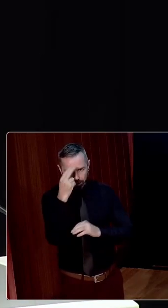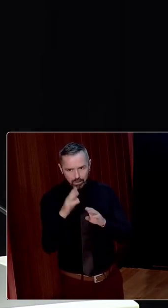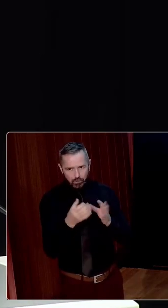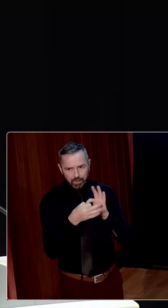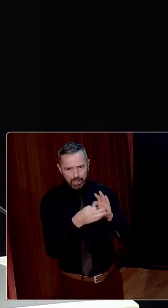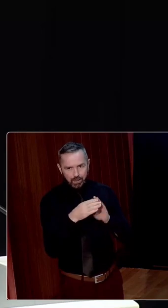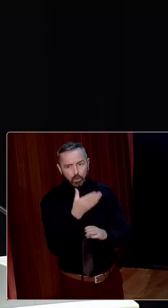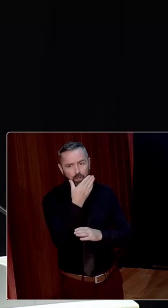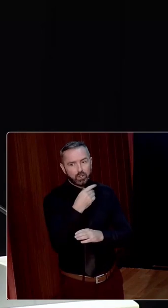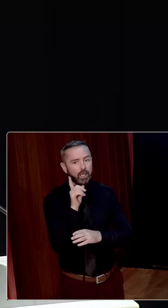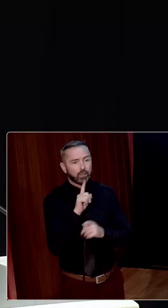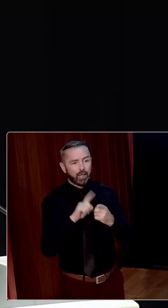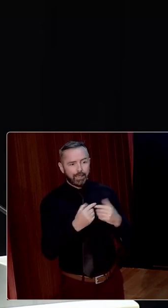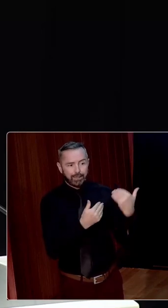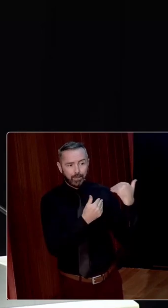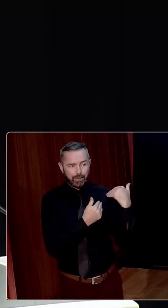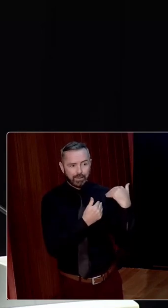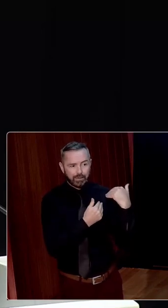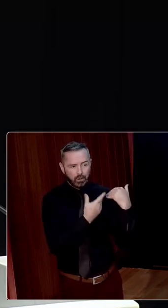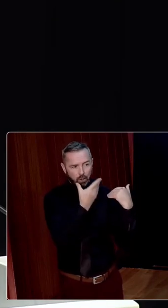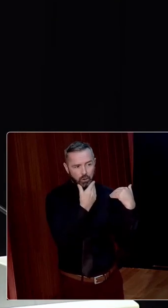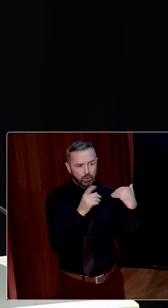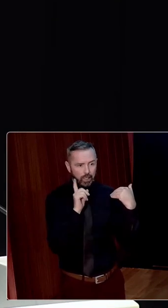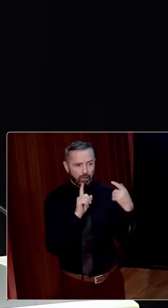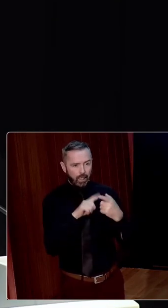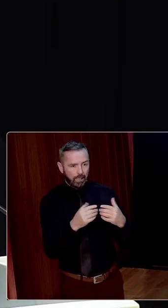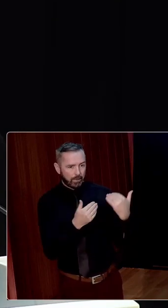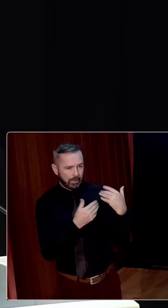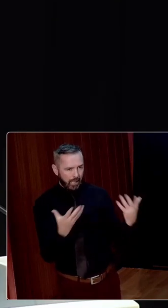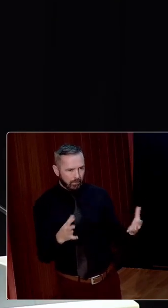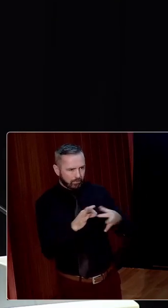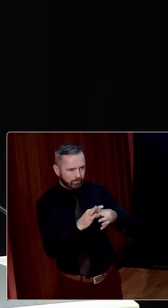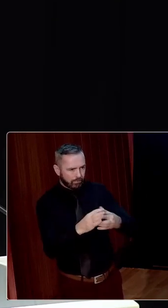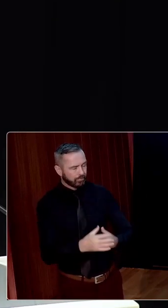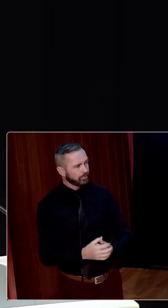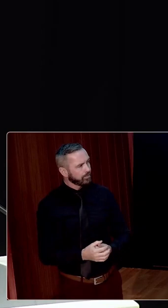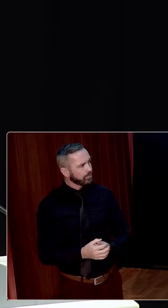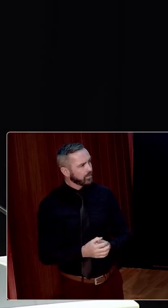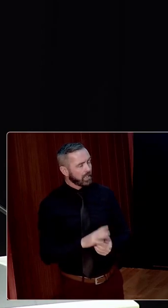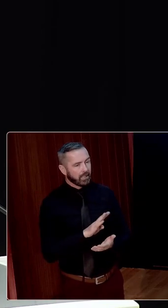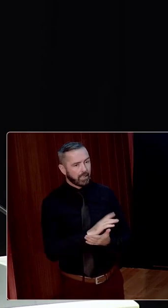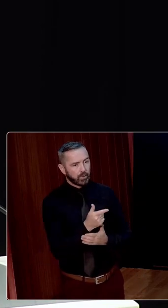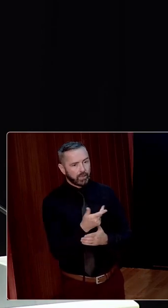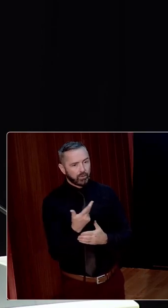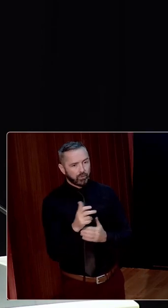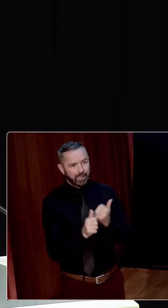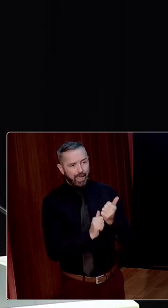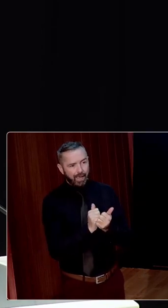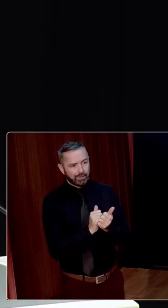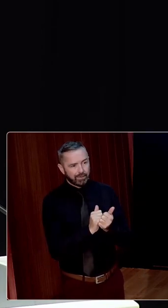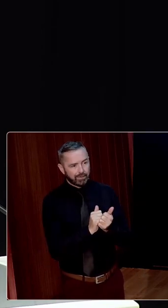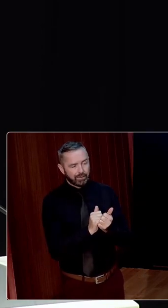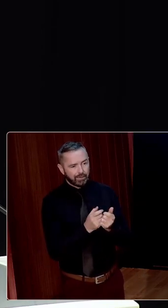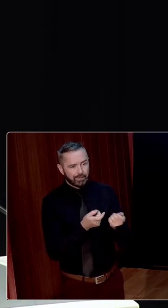gender and dependency, how those two things went together and what was the appropriate relationship between them. The 1923 Act itself is shaped